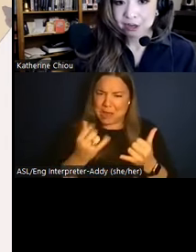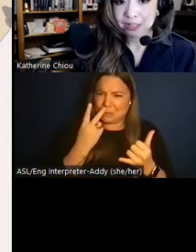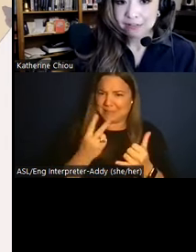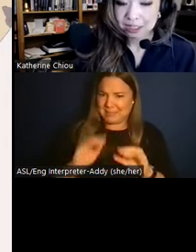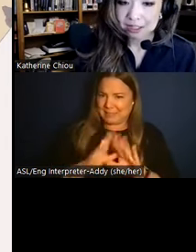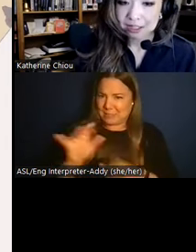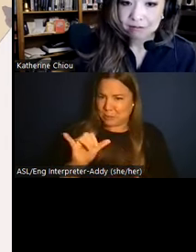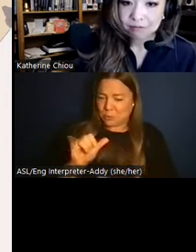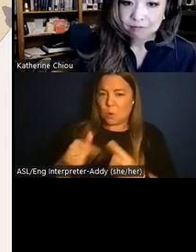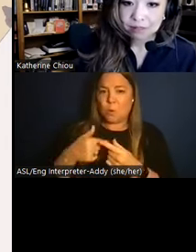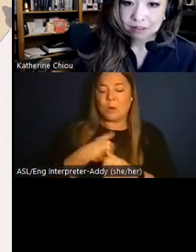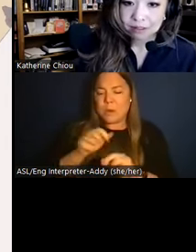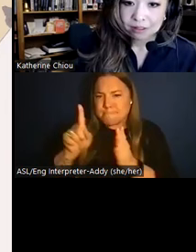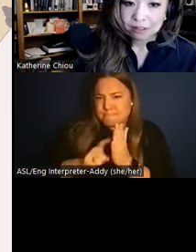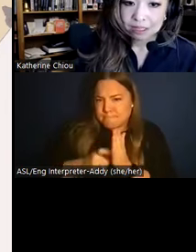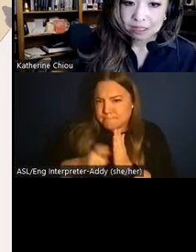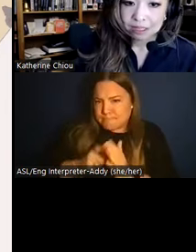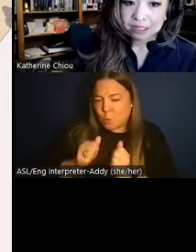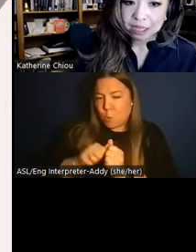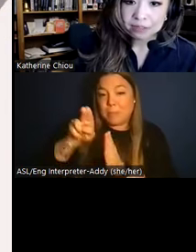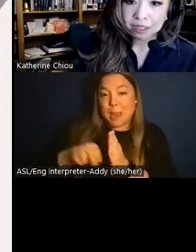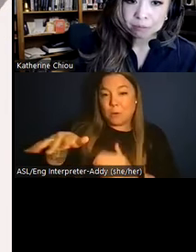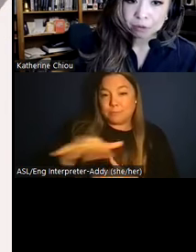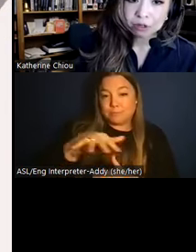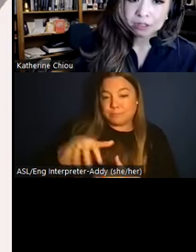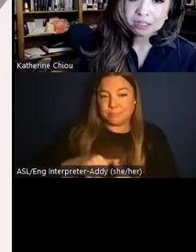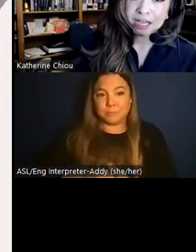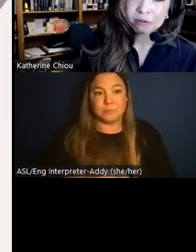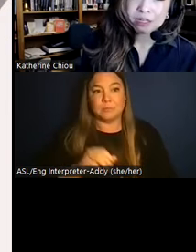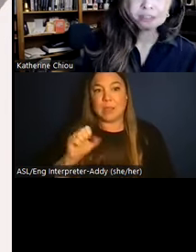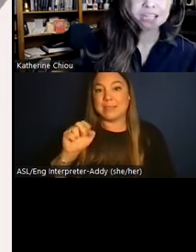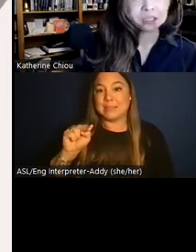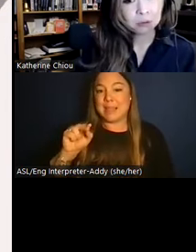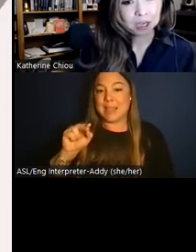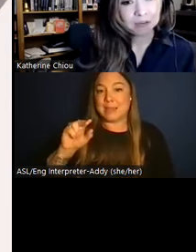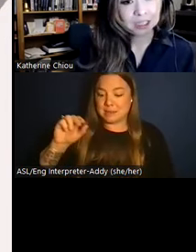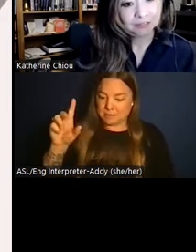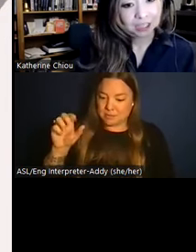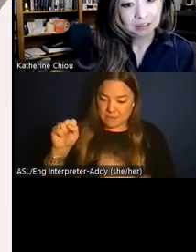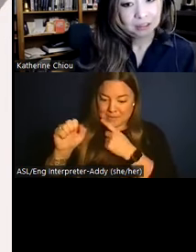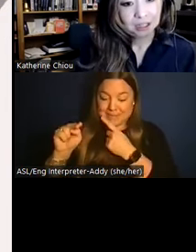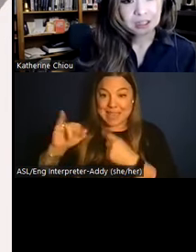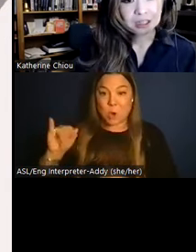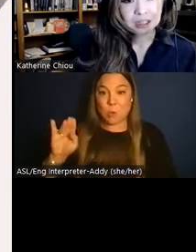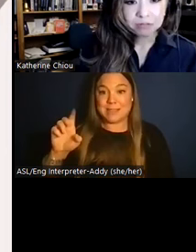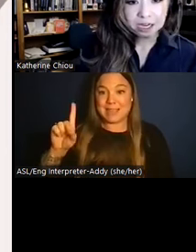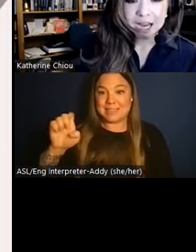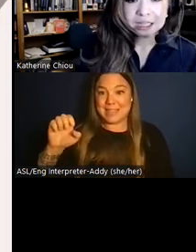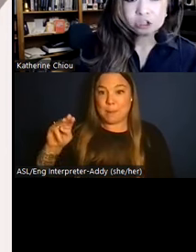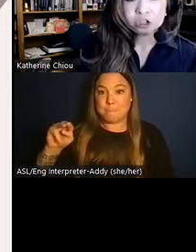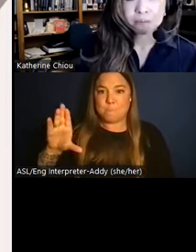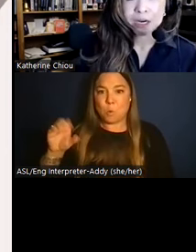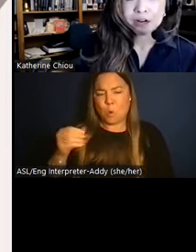the burial evidence. In San Jose de Moro, the dead were never really actually that far away from the living. These red